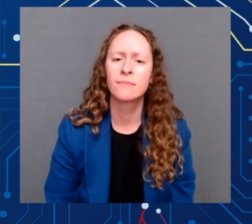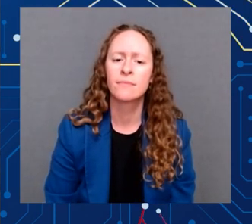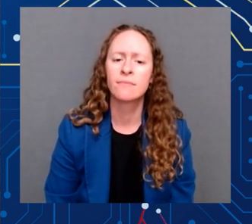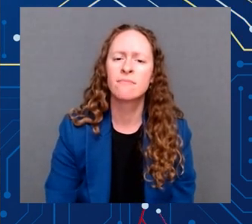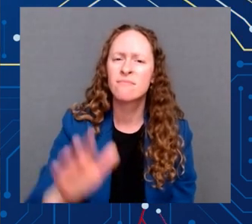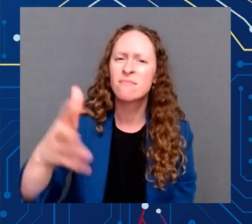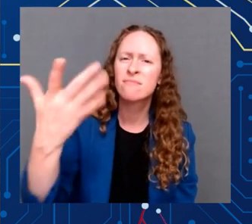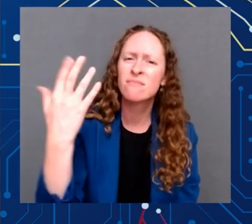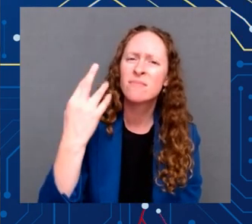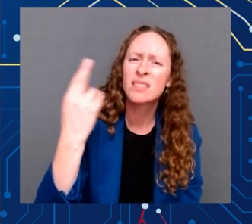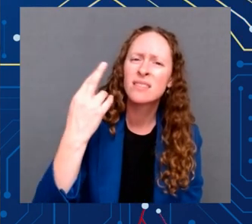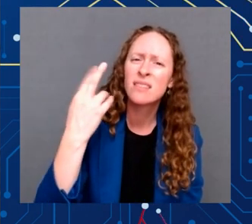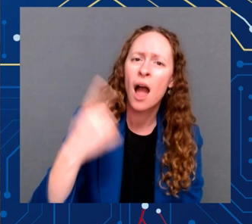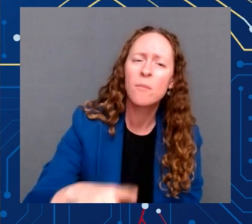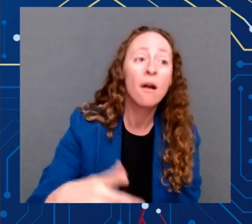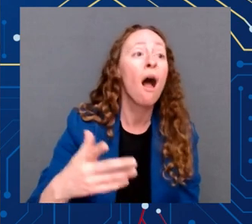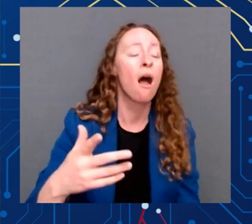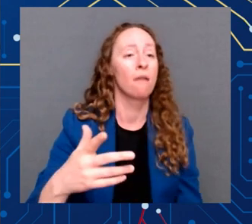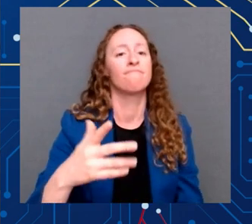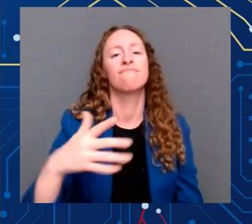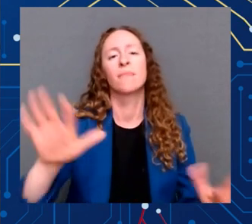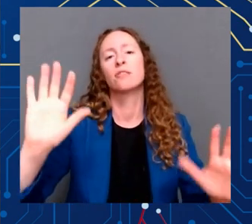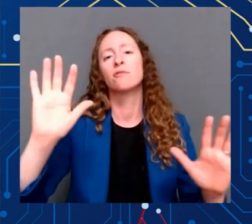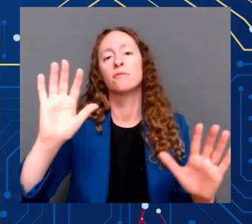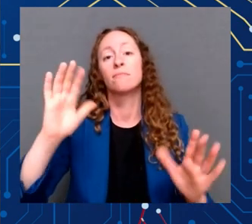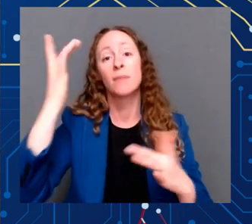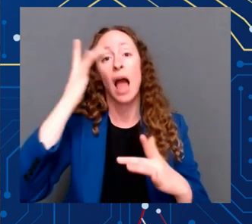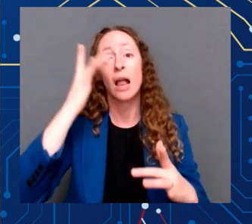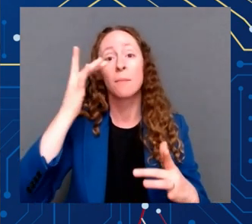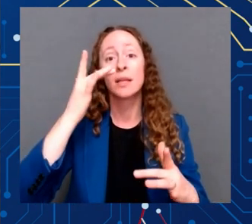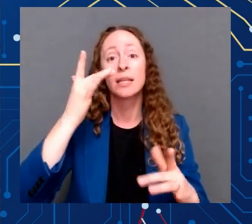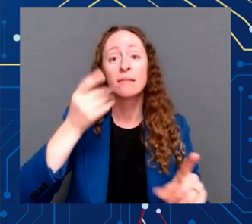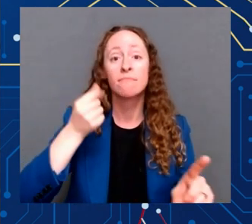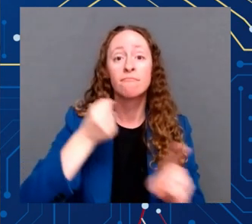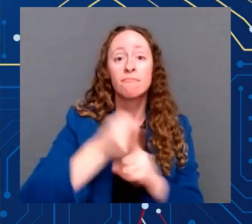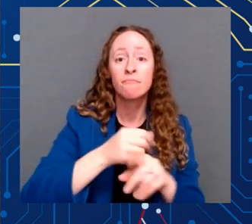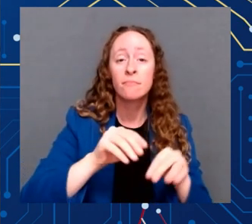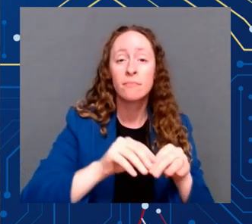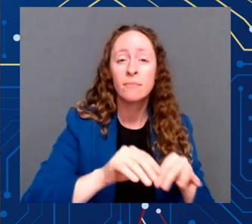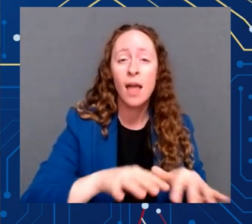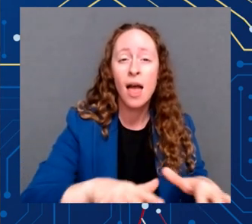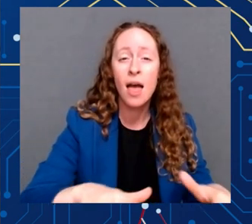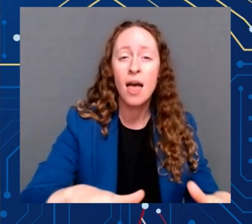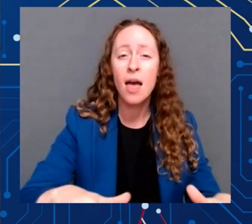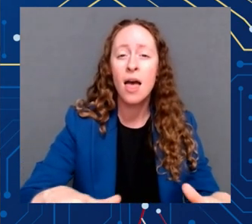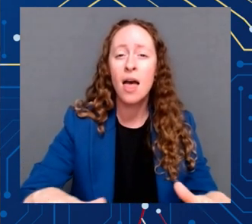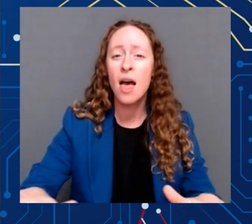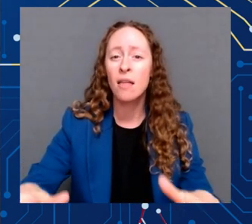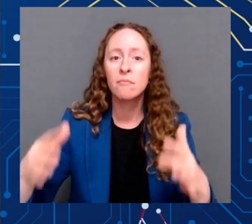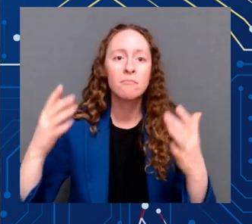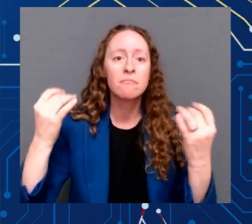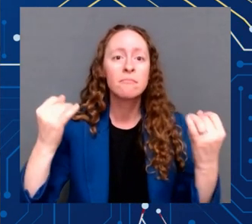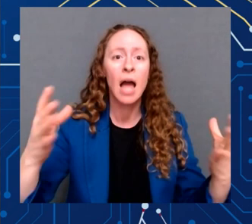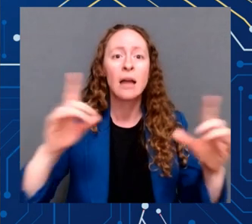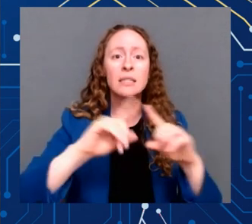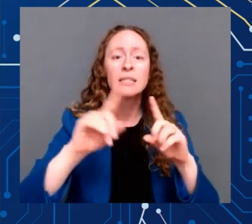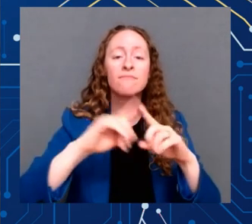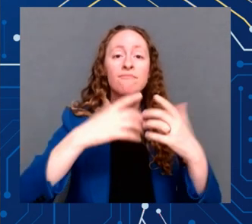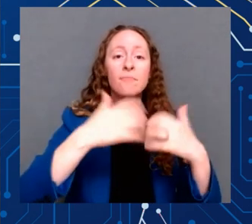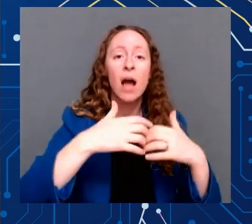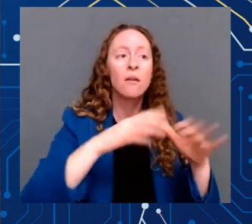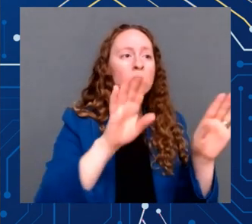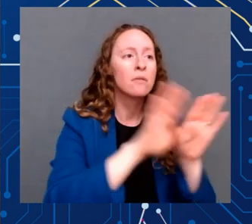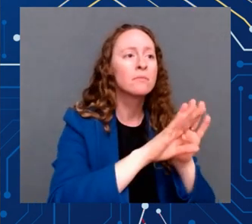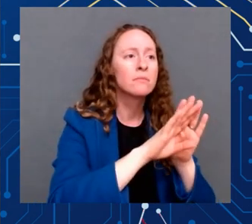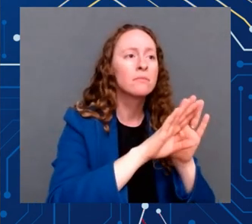when factories that make these chips shut down, the global economy comes at a screeching halt, driving up costs for families